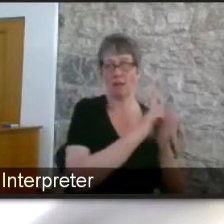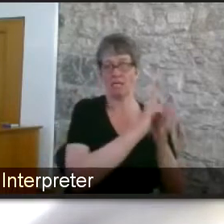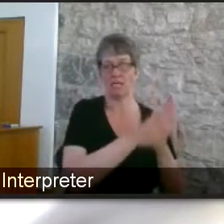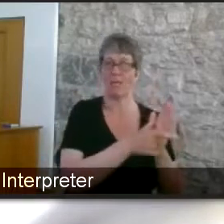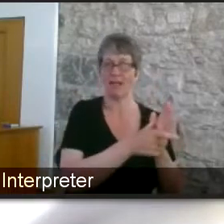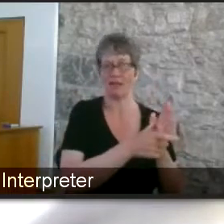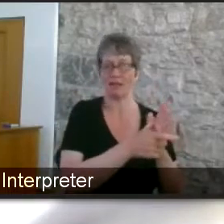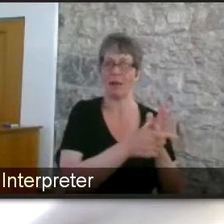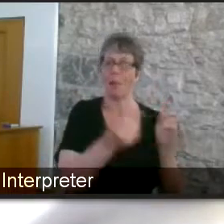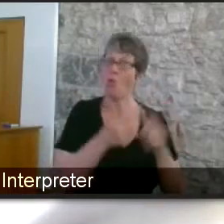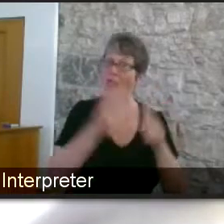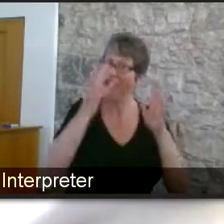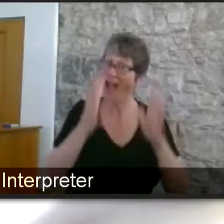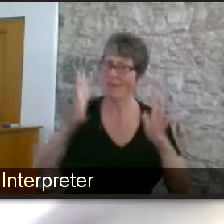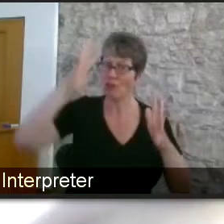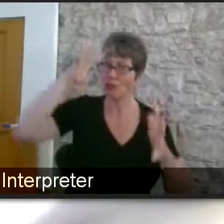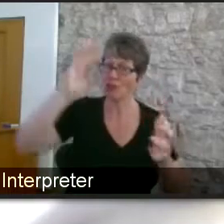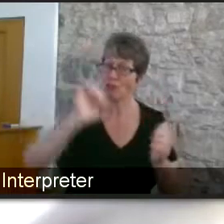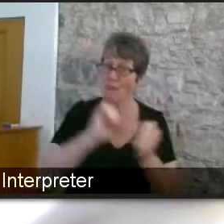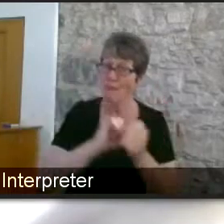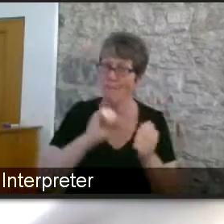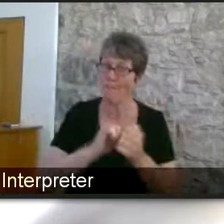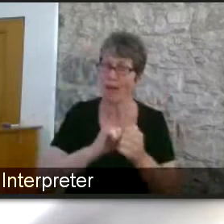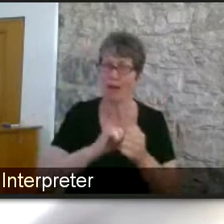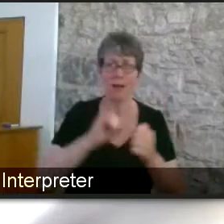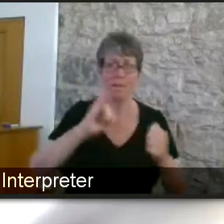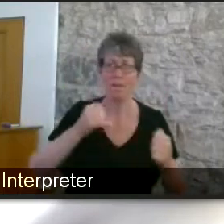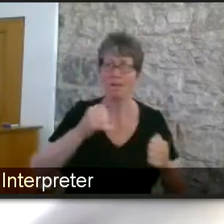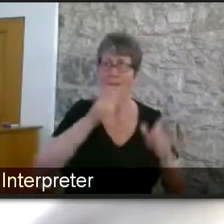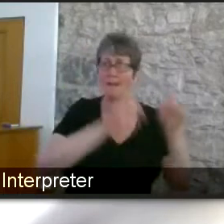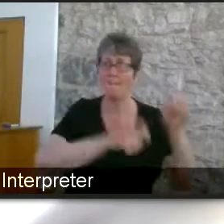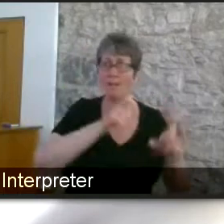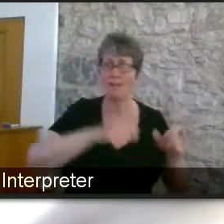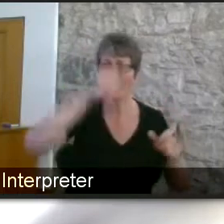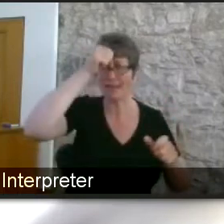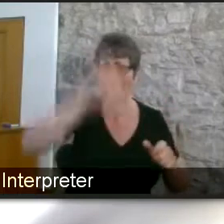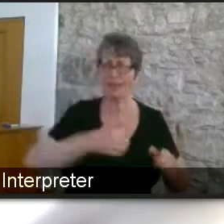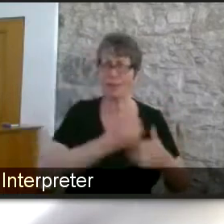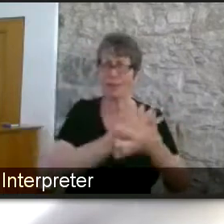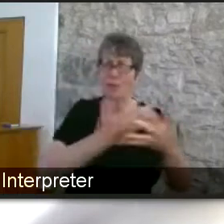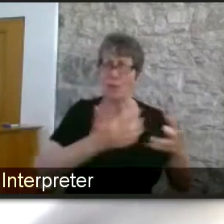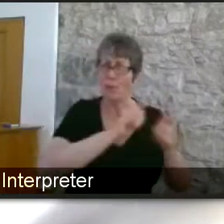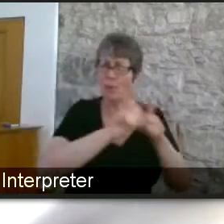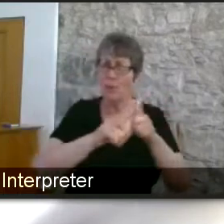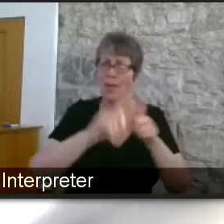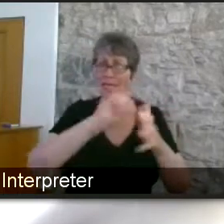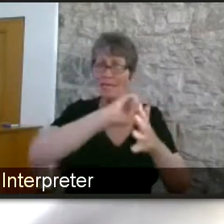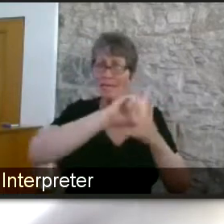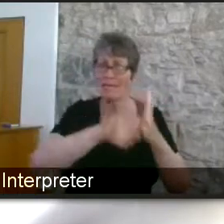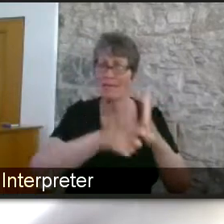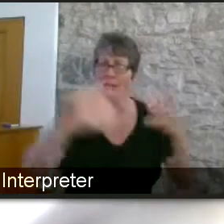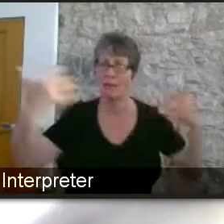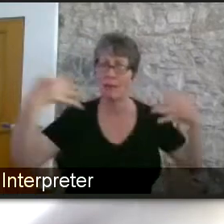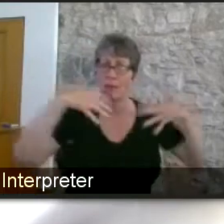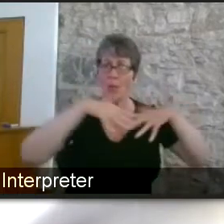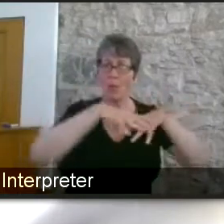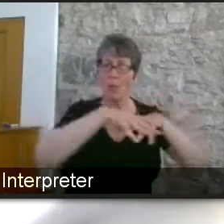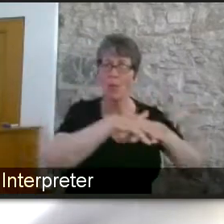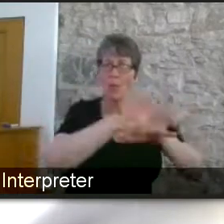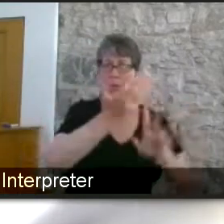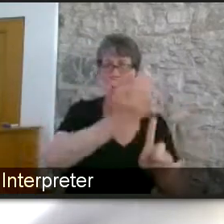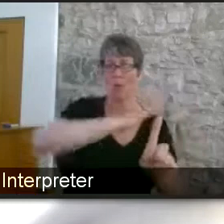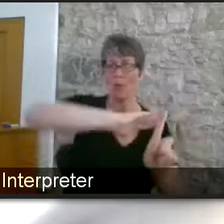intersectional disability that people suffer as well now this is understood but i don't want to use the word suffer